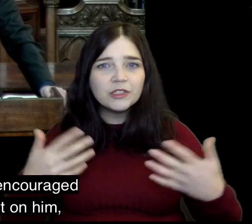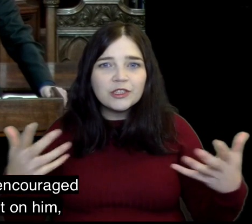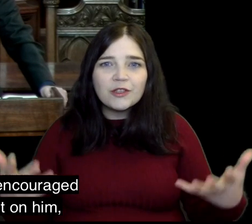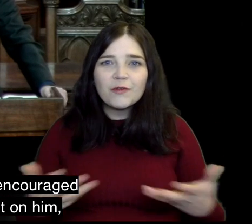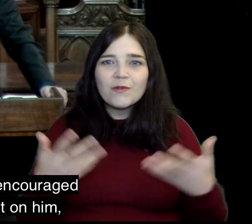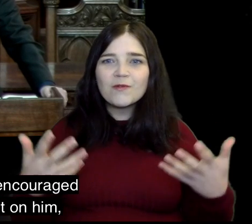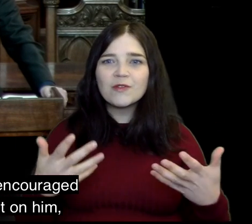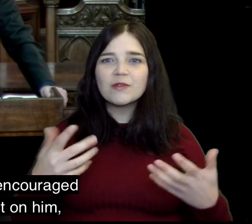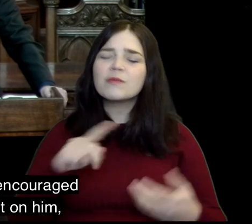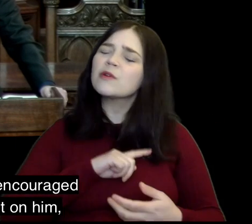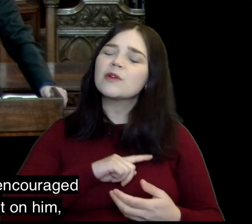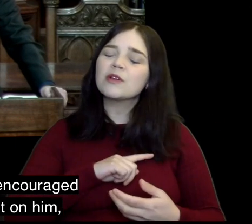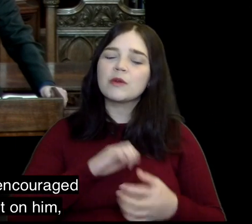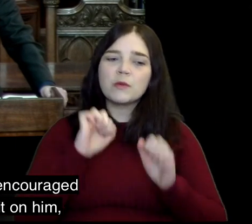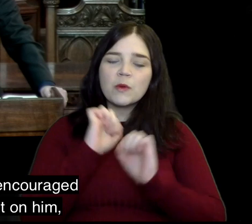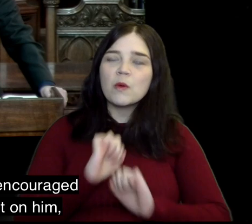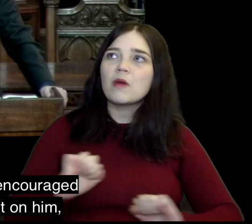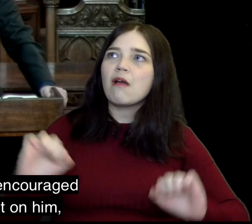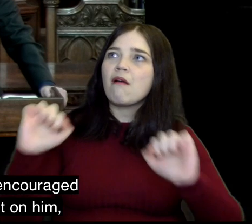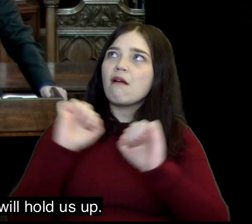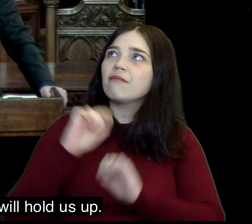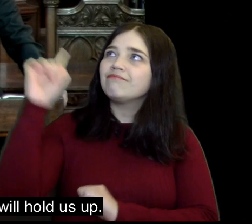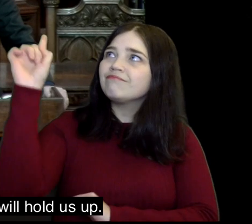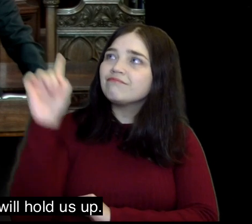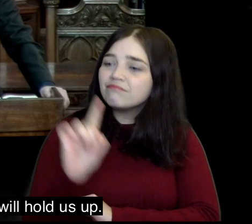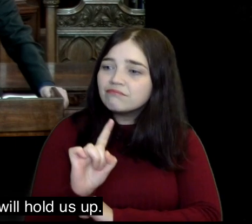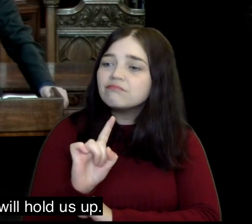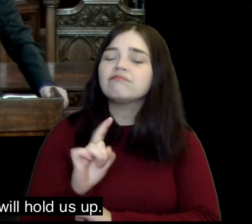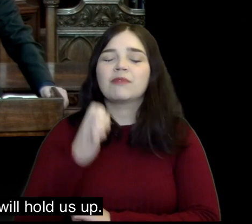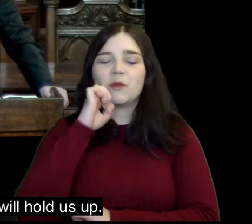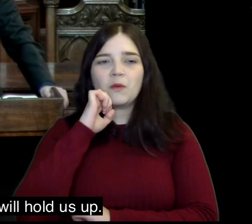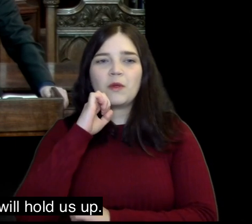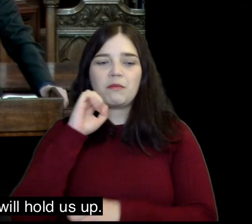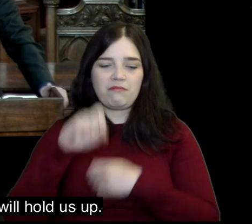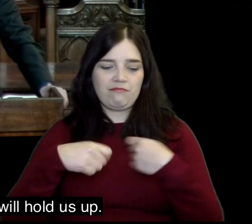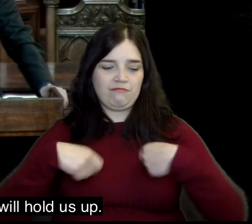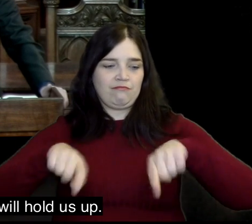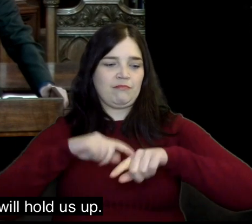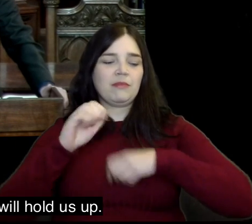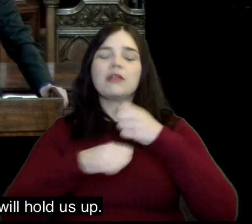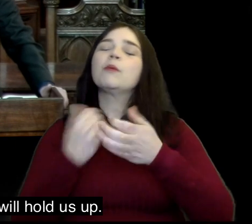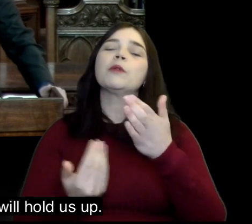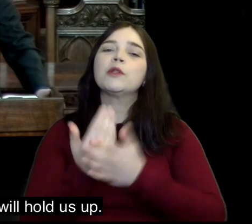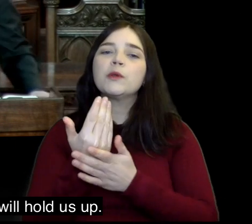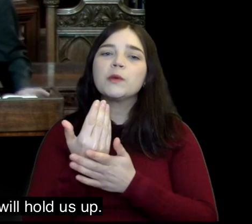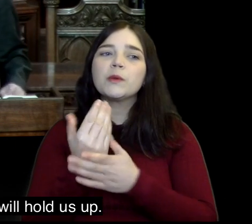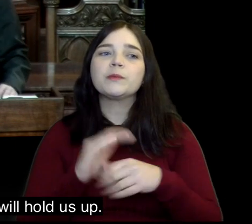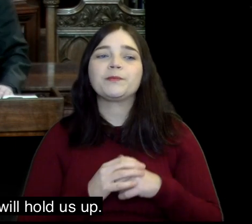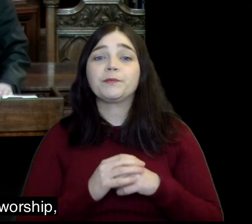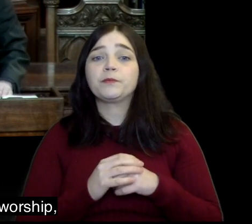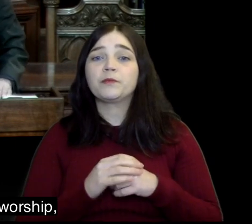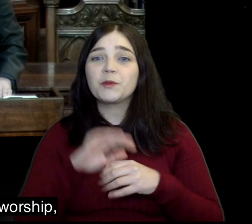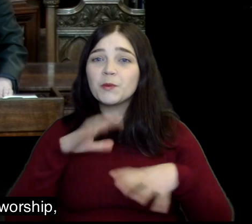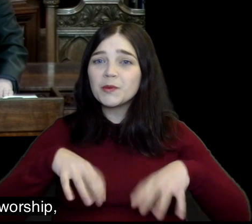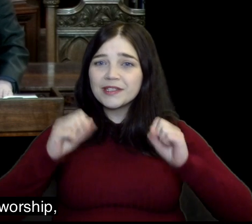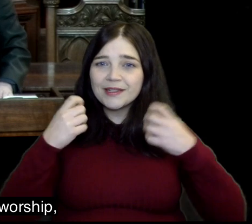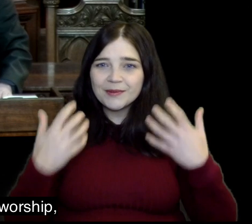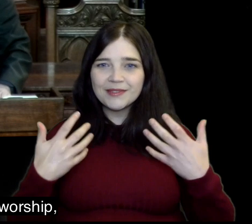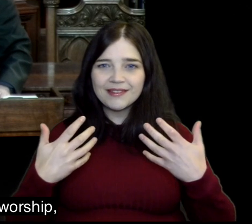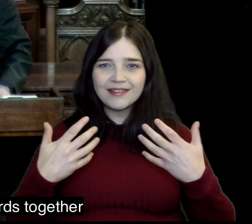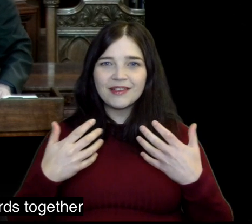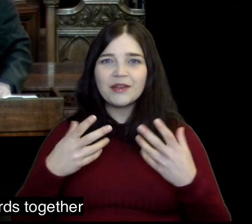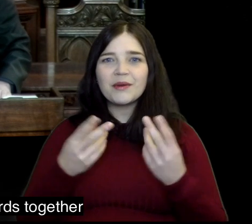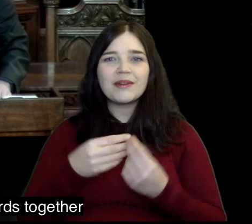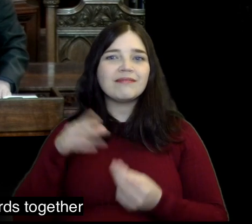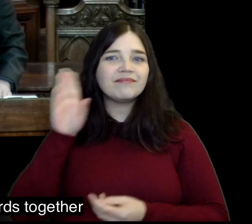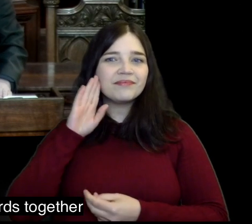encouraged because as we wait on him, he will renew us and he will hold us up. So let's begin